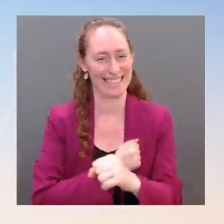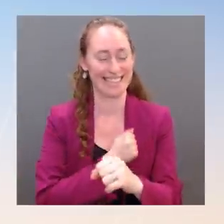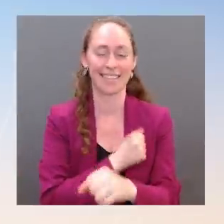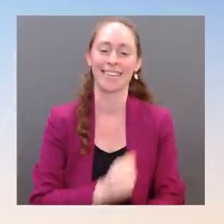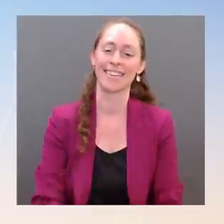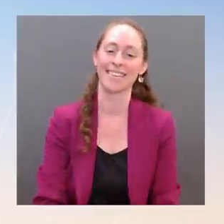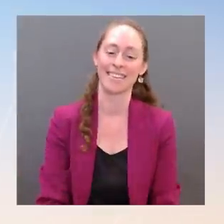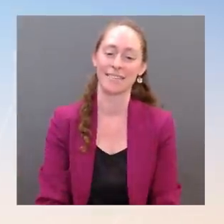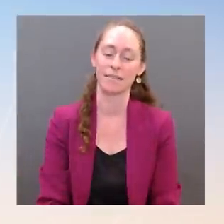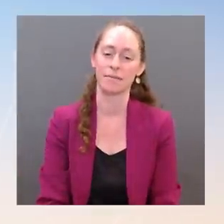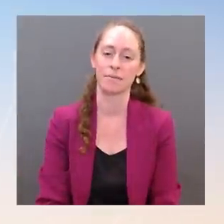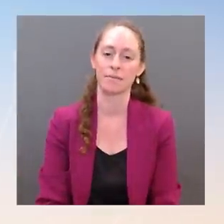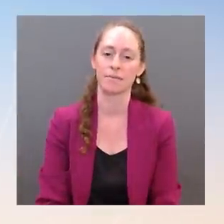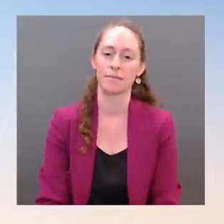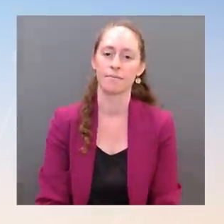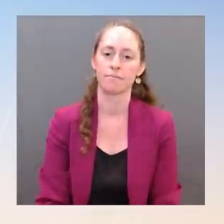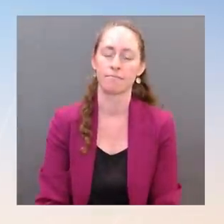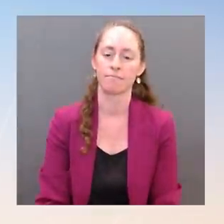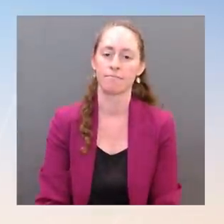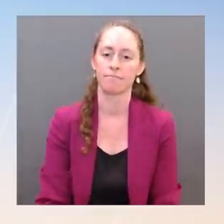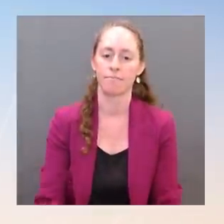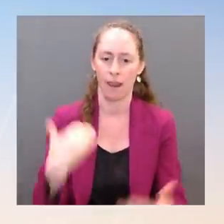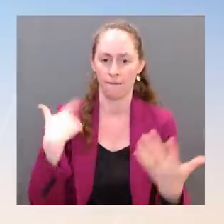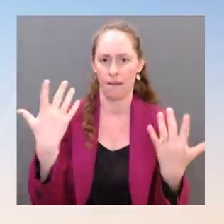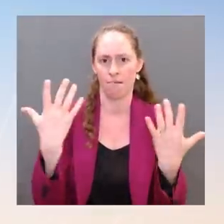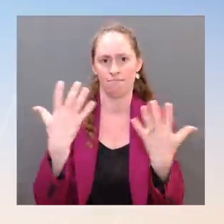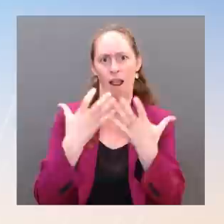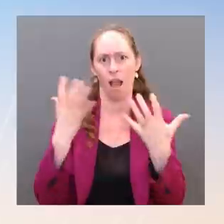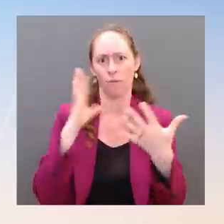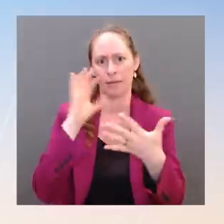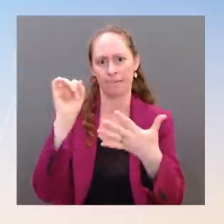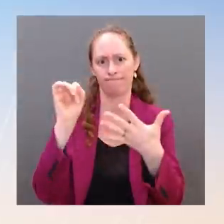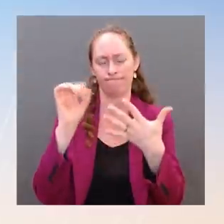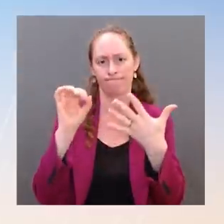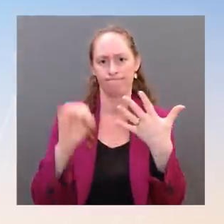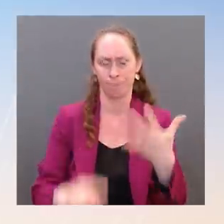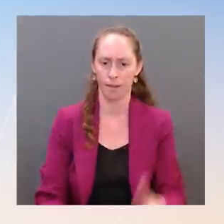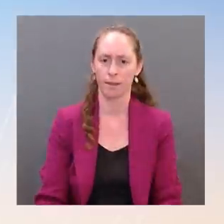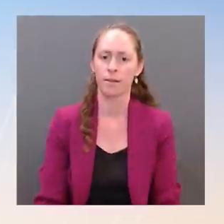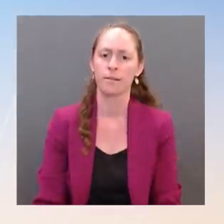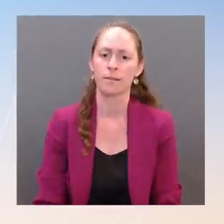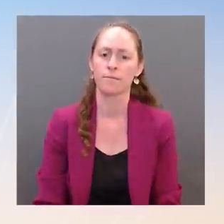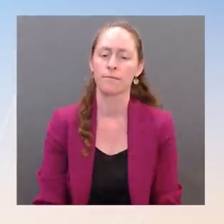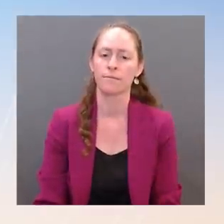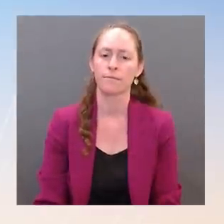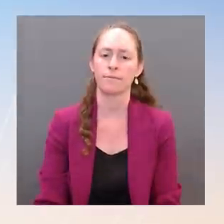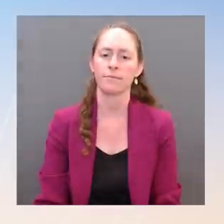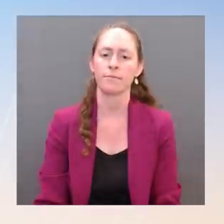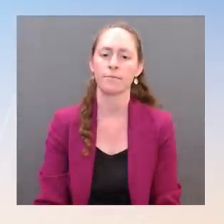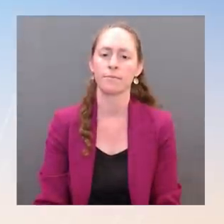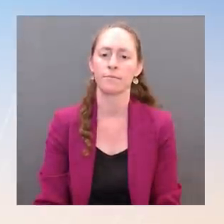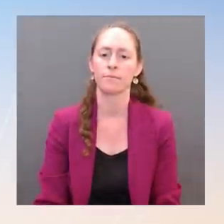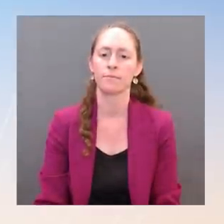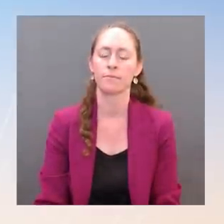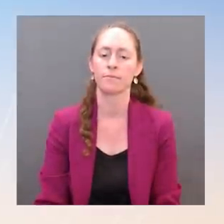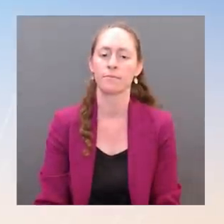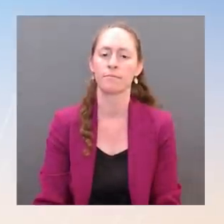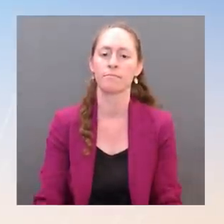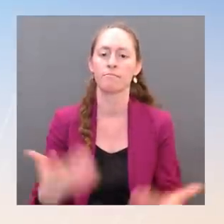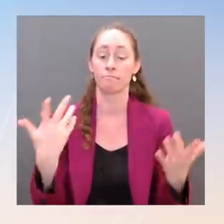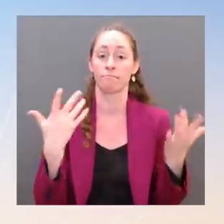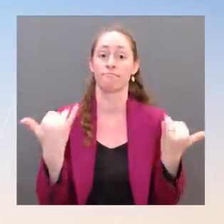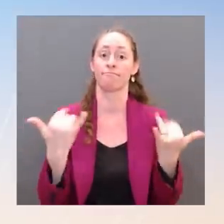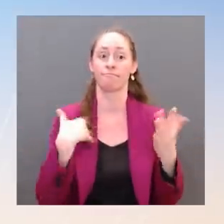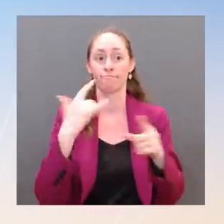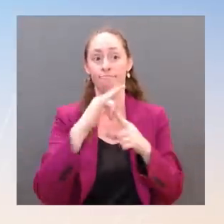because we have quite a stretch ahead here with respect to the President's foreign policy and national security priorities. Very good to